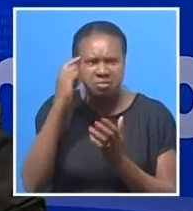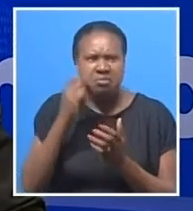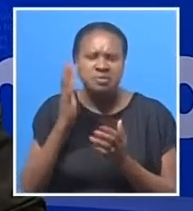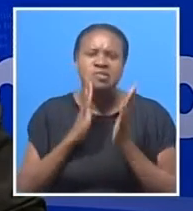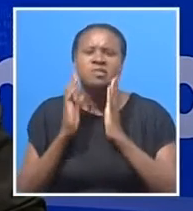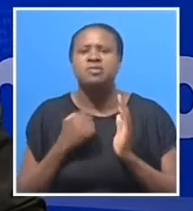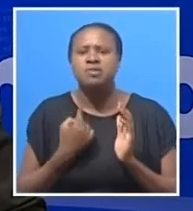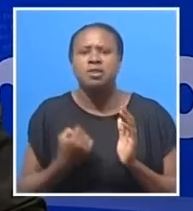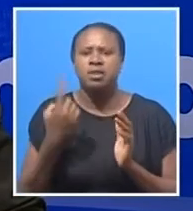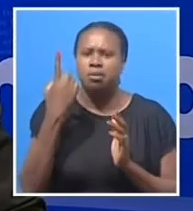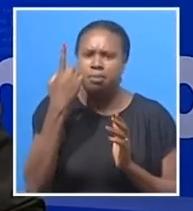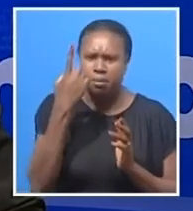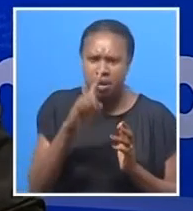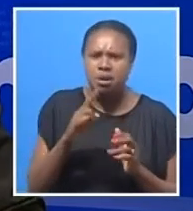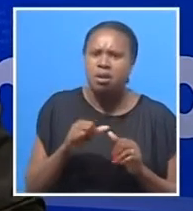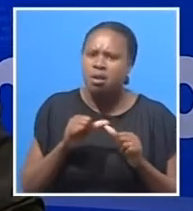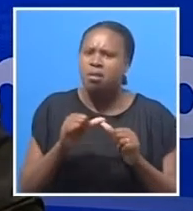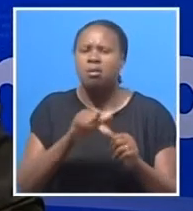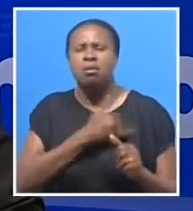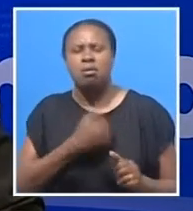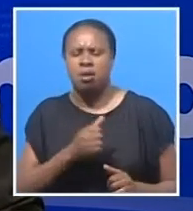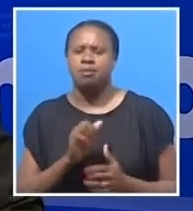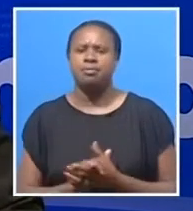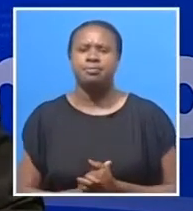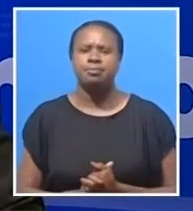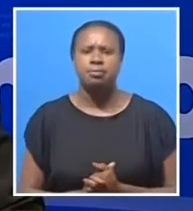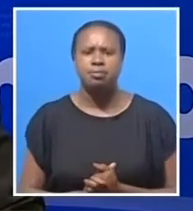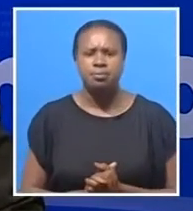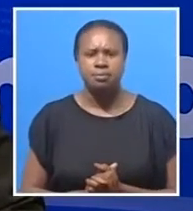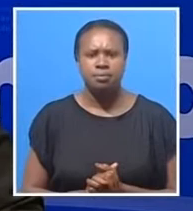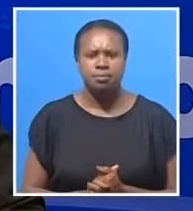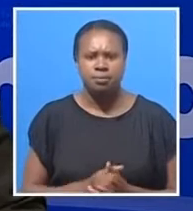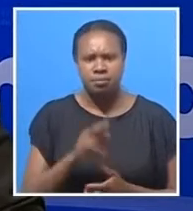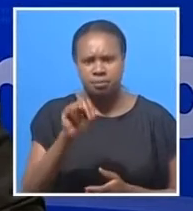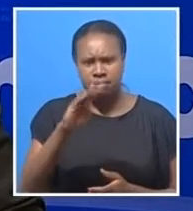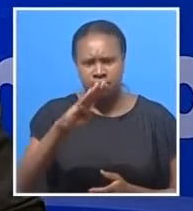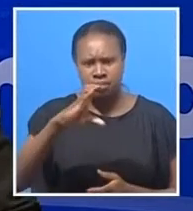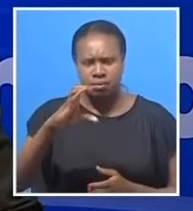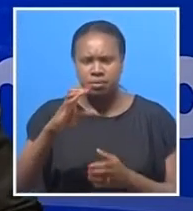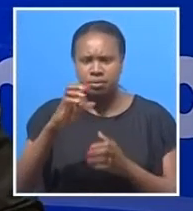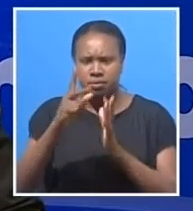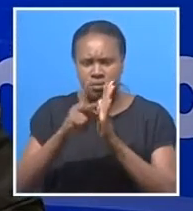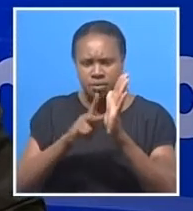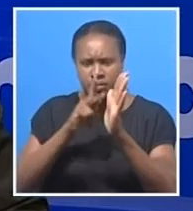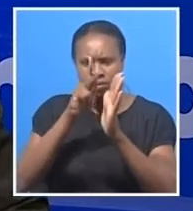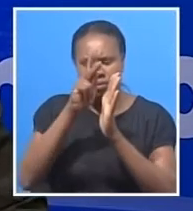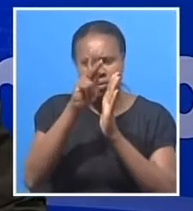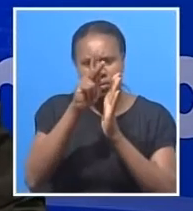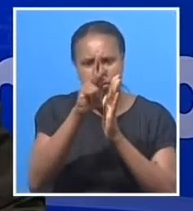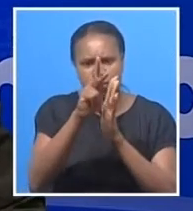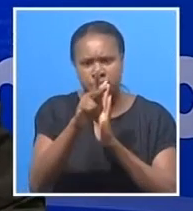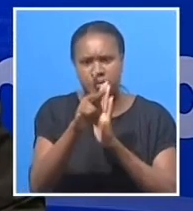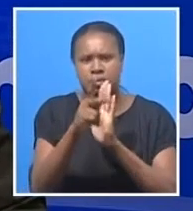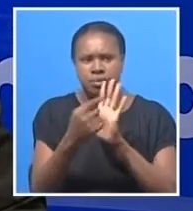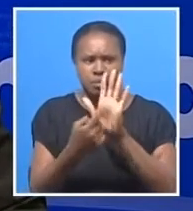and get out of their sorry zone and give meaning to their lives and those around them. NBC's Yusei Mavuku spoke to Chi